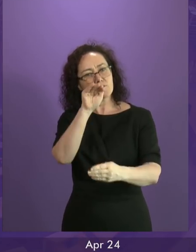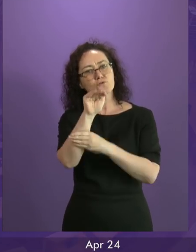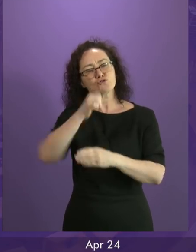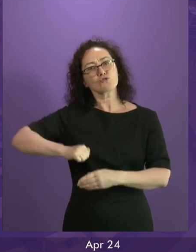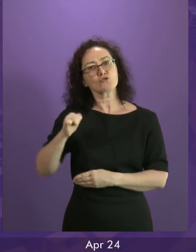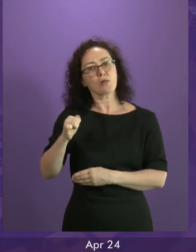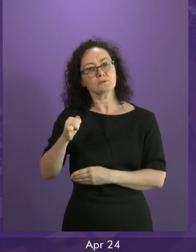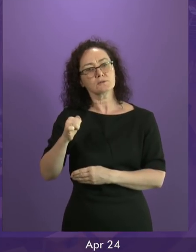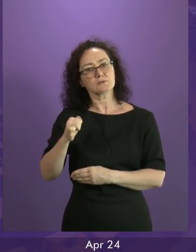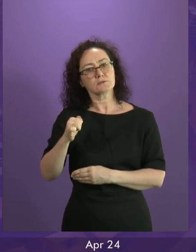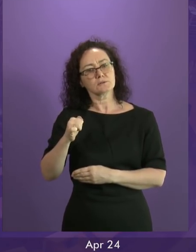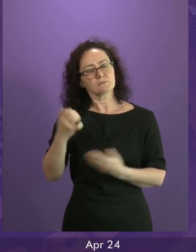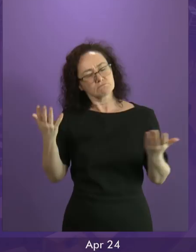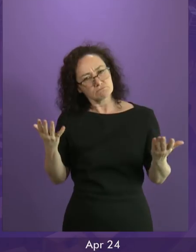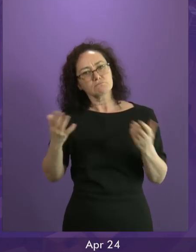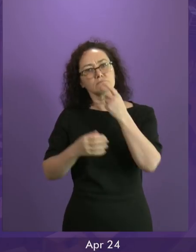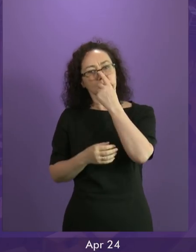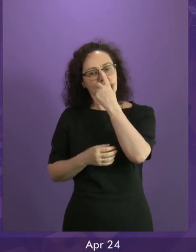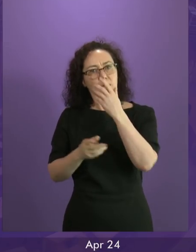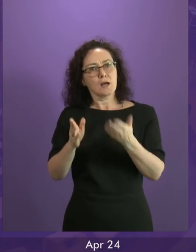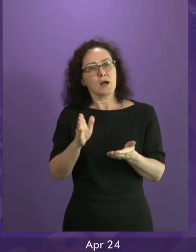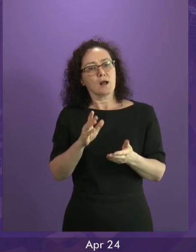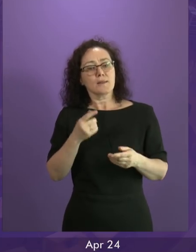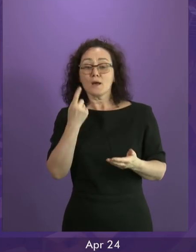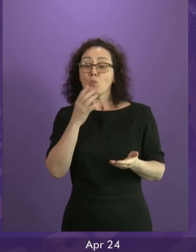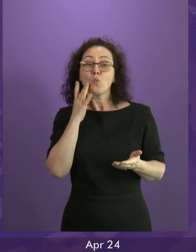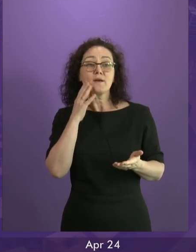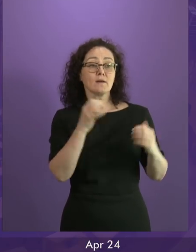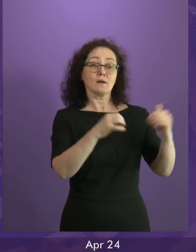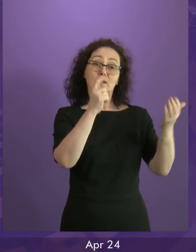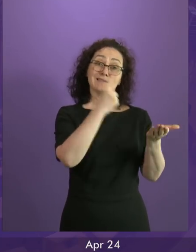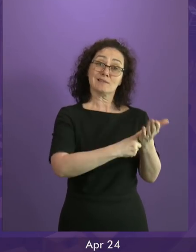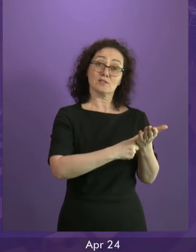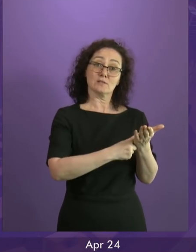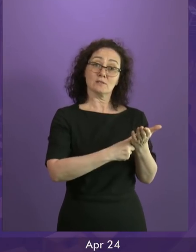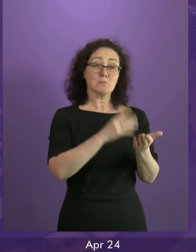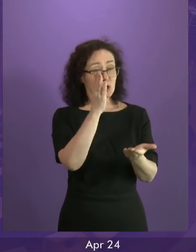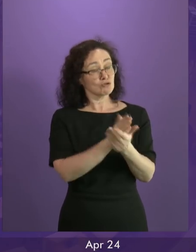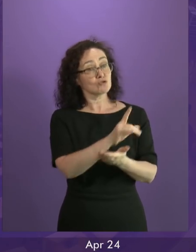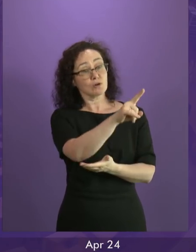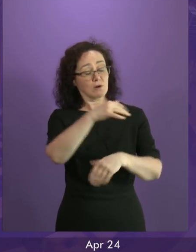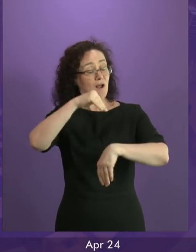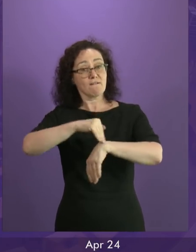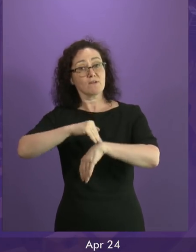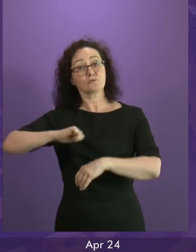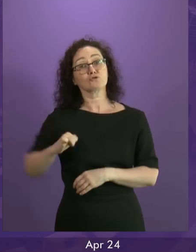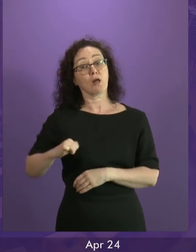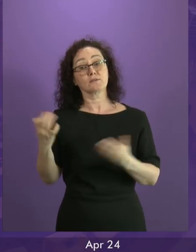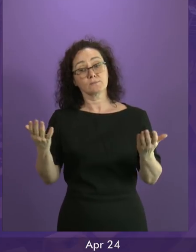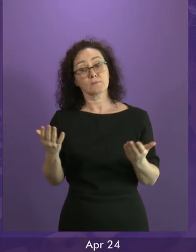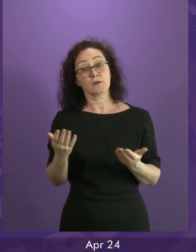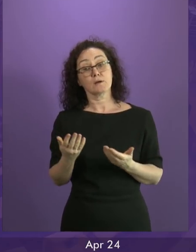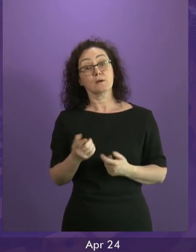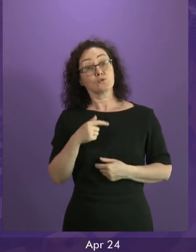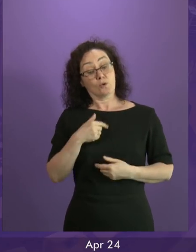cannot have decisions that damage our interests imposed on us by Westminster? That's the question. And we will see over the coming weeks